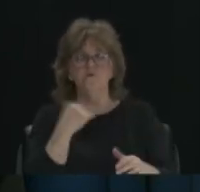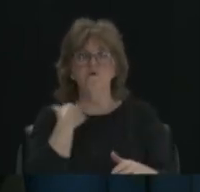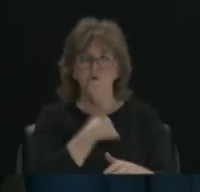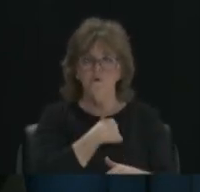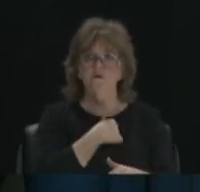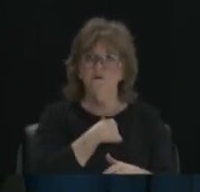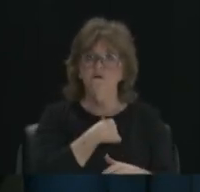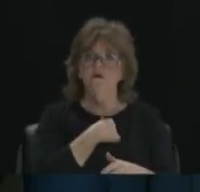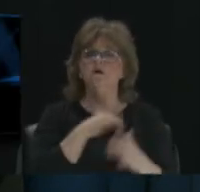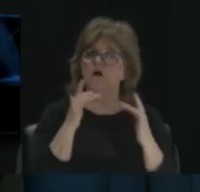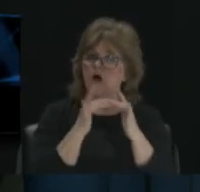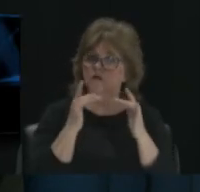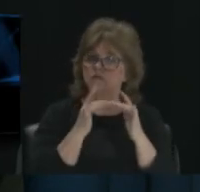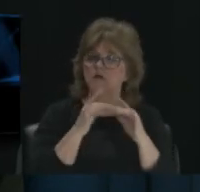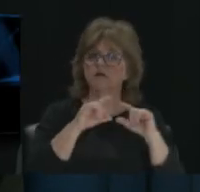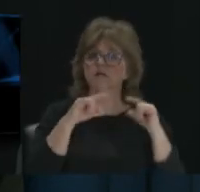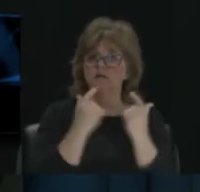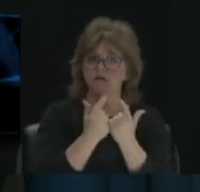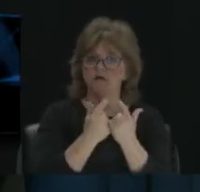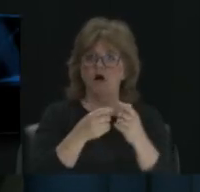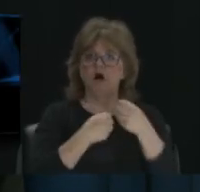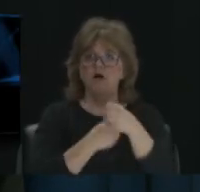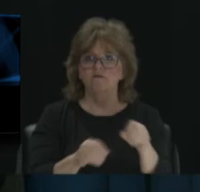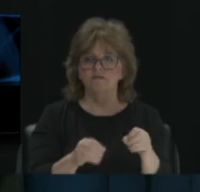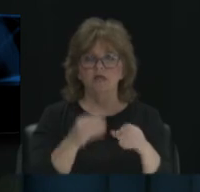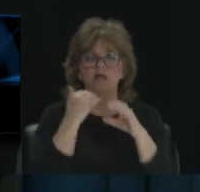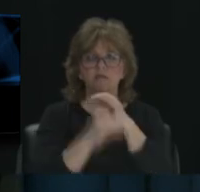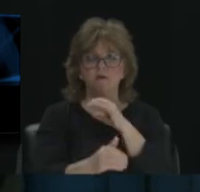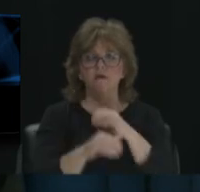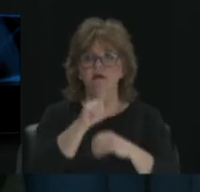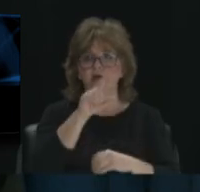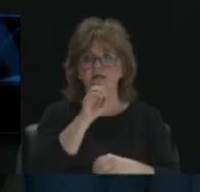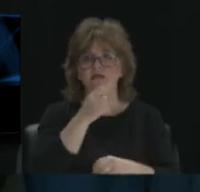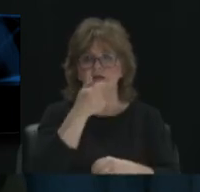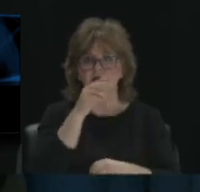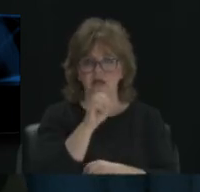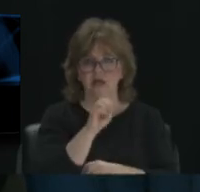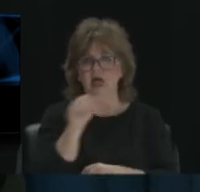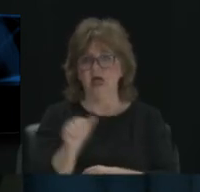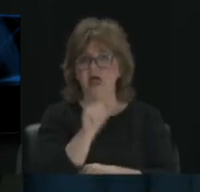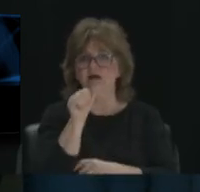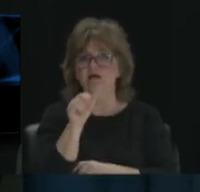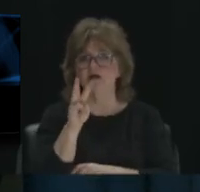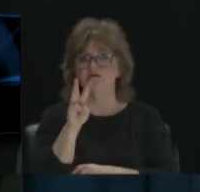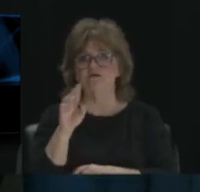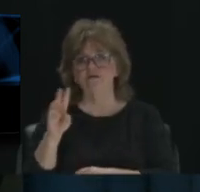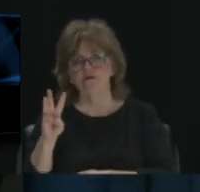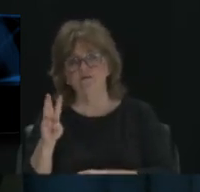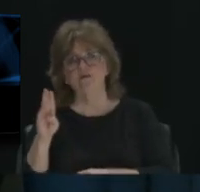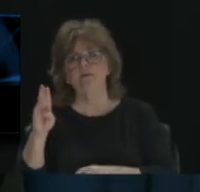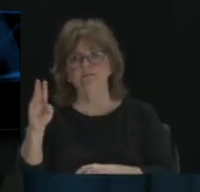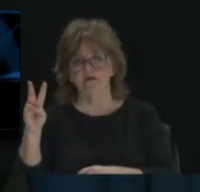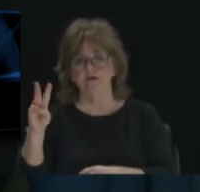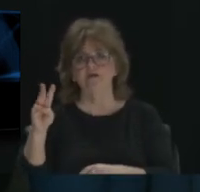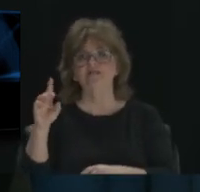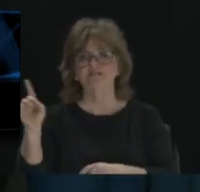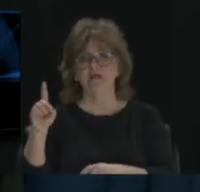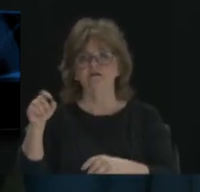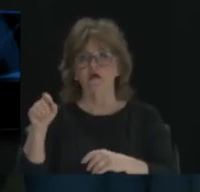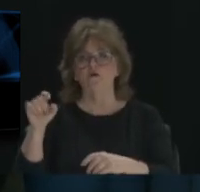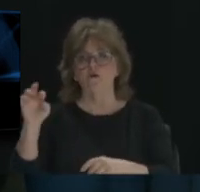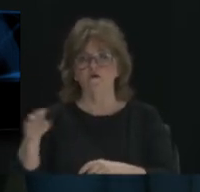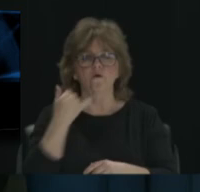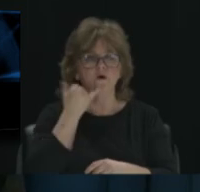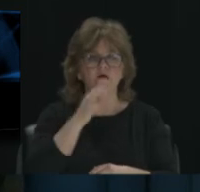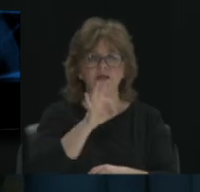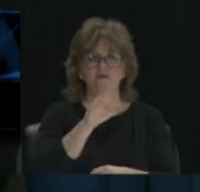please contact the league office by emailing league at lwvdayton.org or call the office at